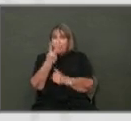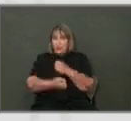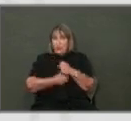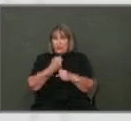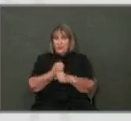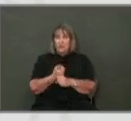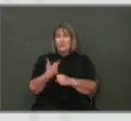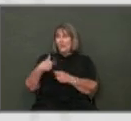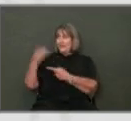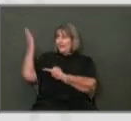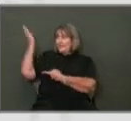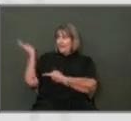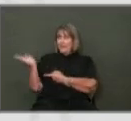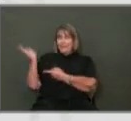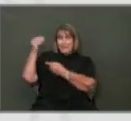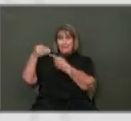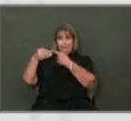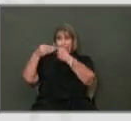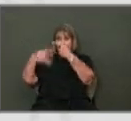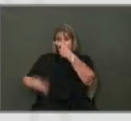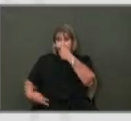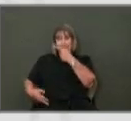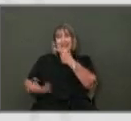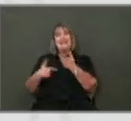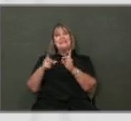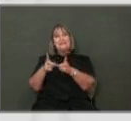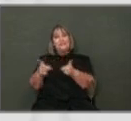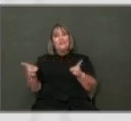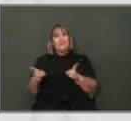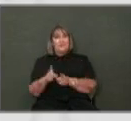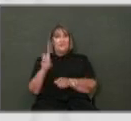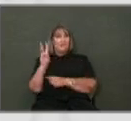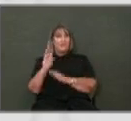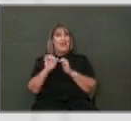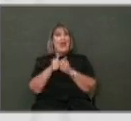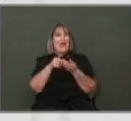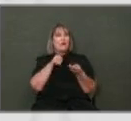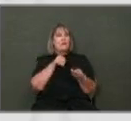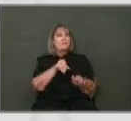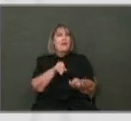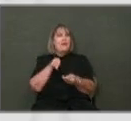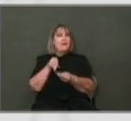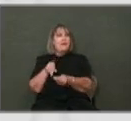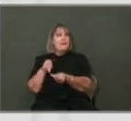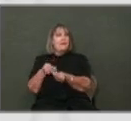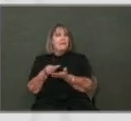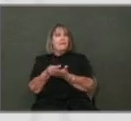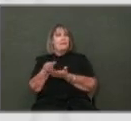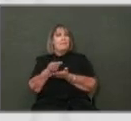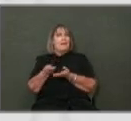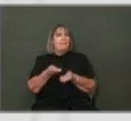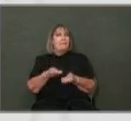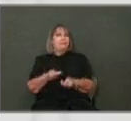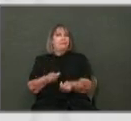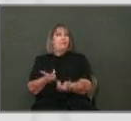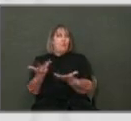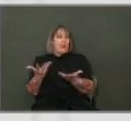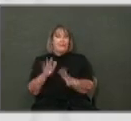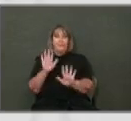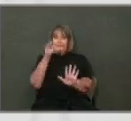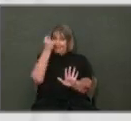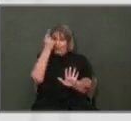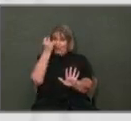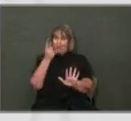program and the associated spend and how we're going to spend. A lot of what we spend in the first two